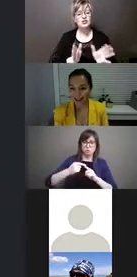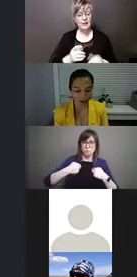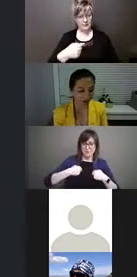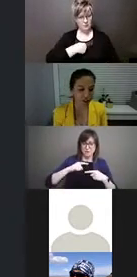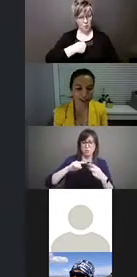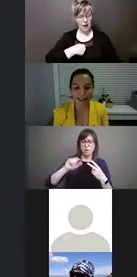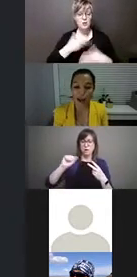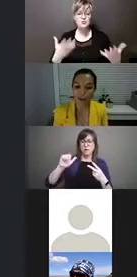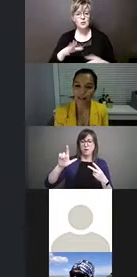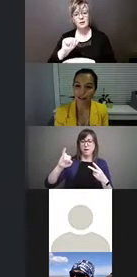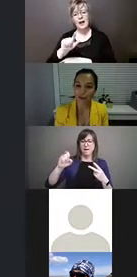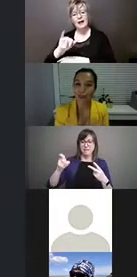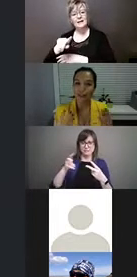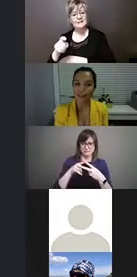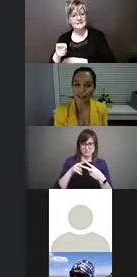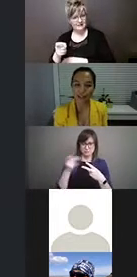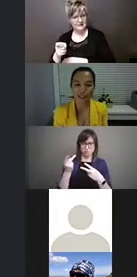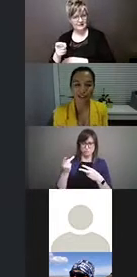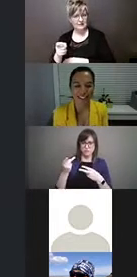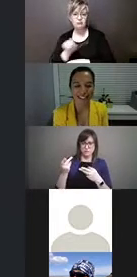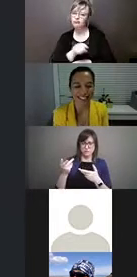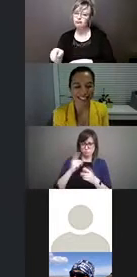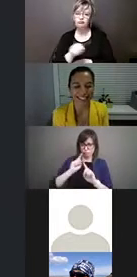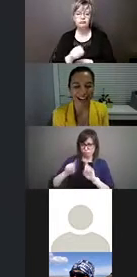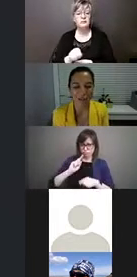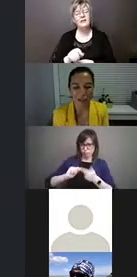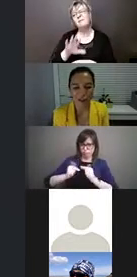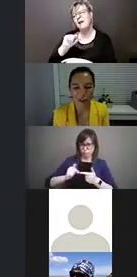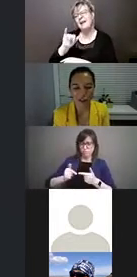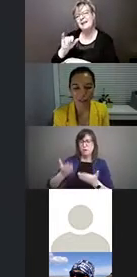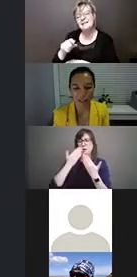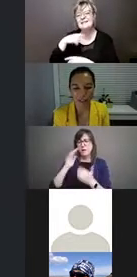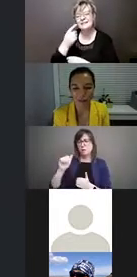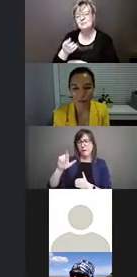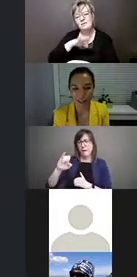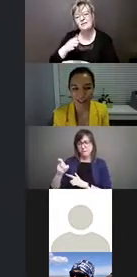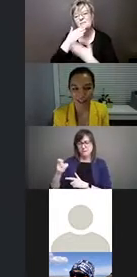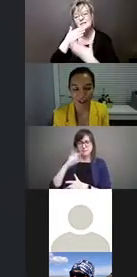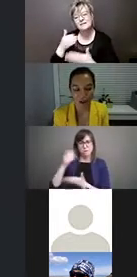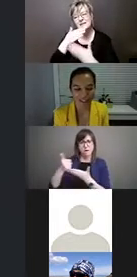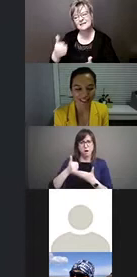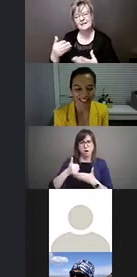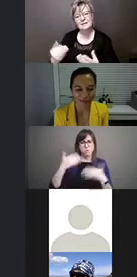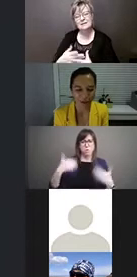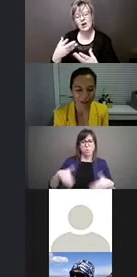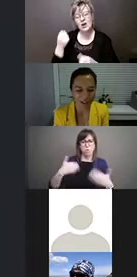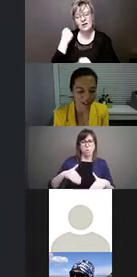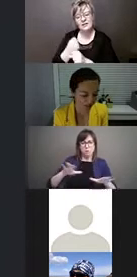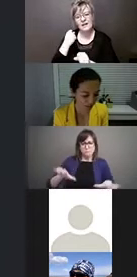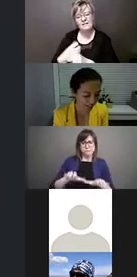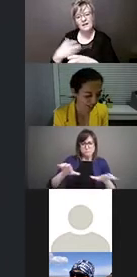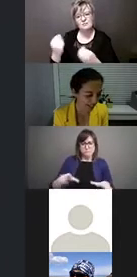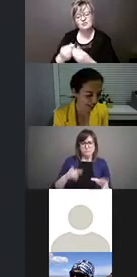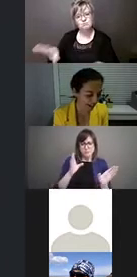on the chat. I would like to take a minute to thank Alix, Manoj and Roberta for working a lot in the preparation